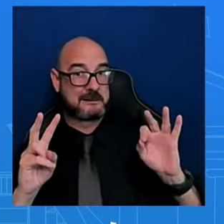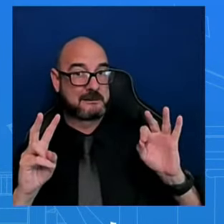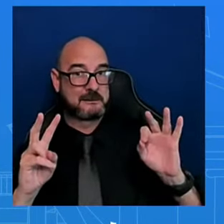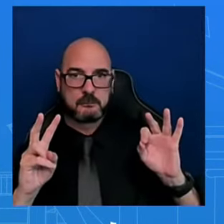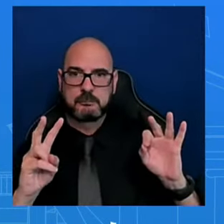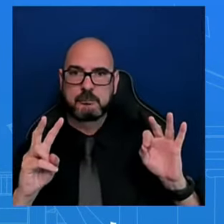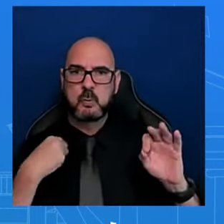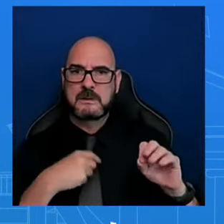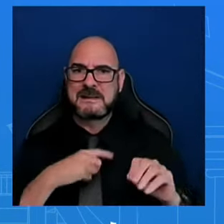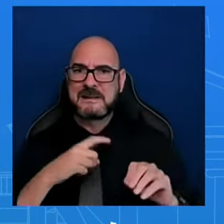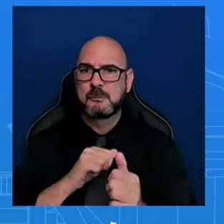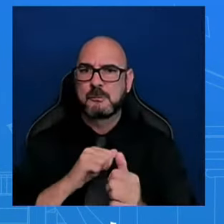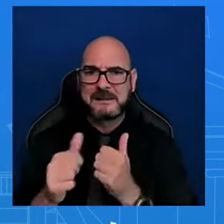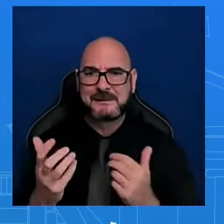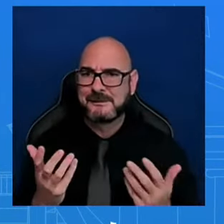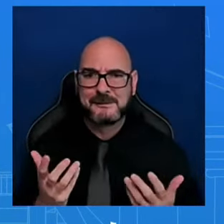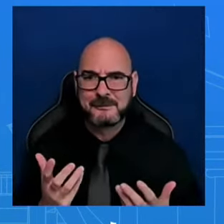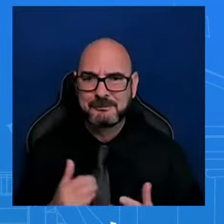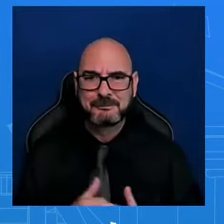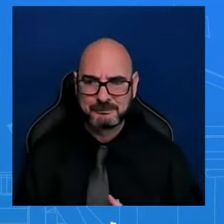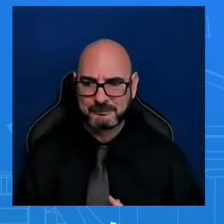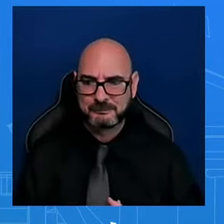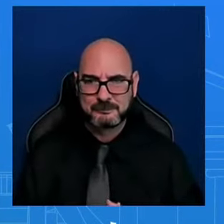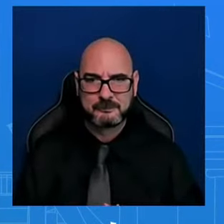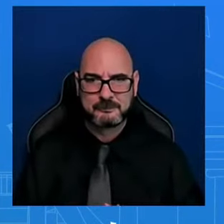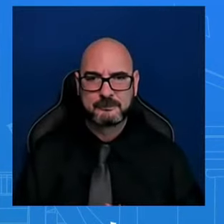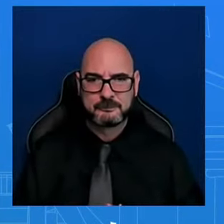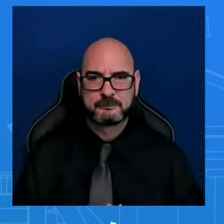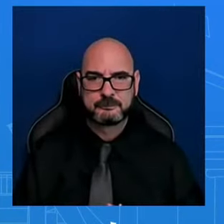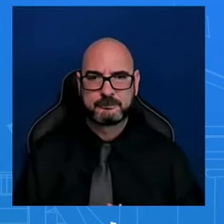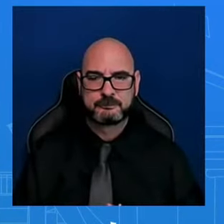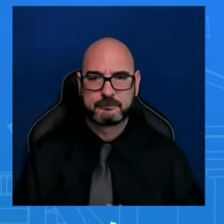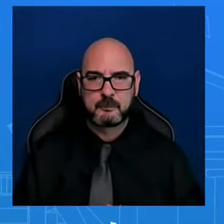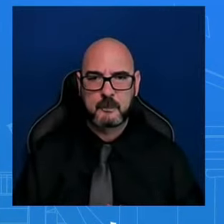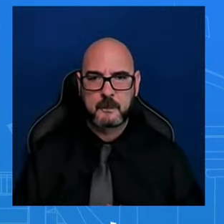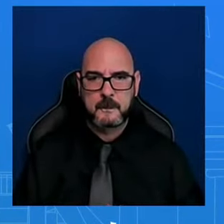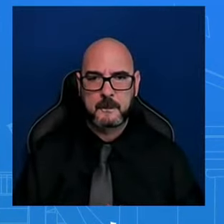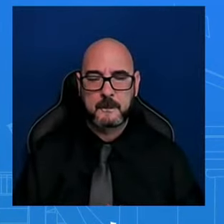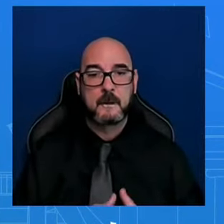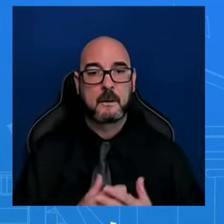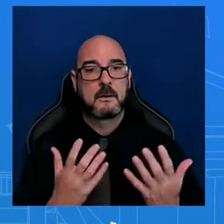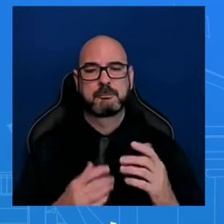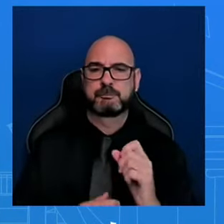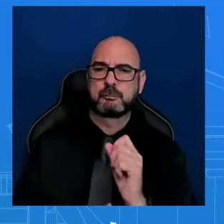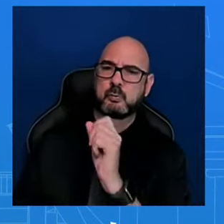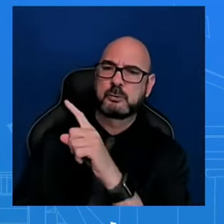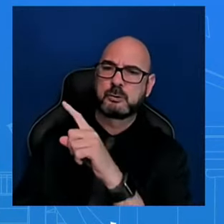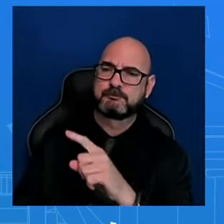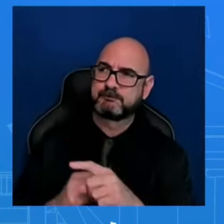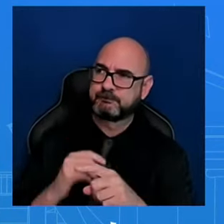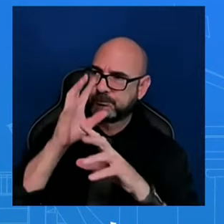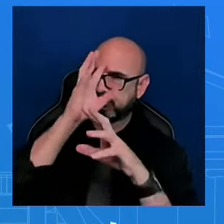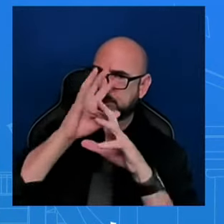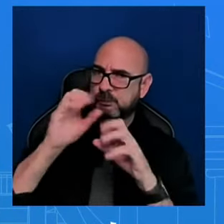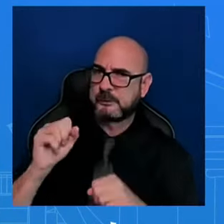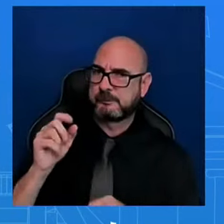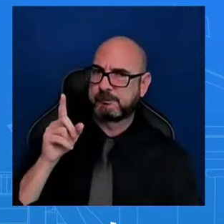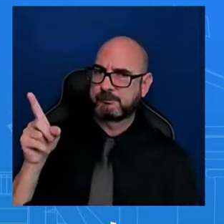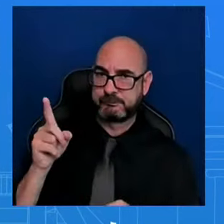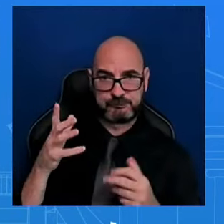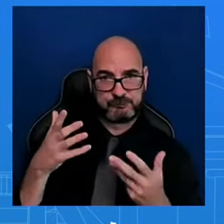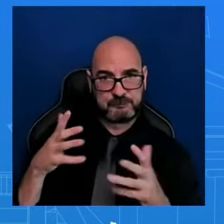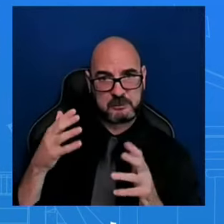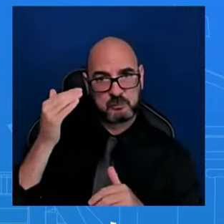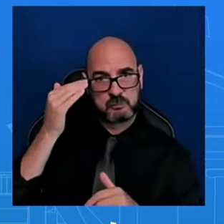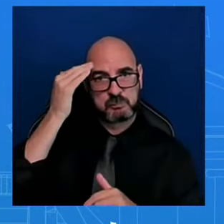stake here. Was the President briefed yesterday, or did he see the comments by Jose Andres in his